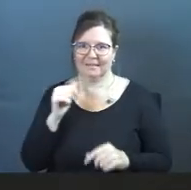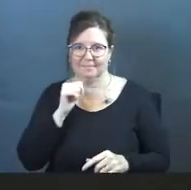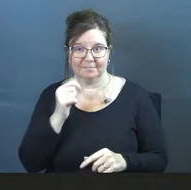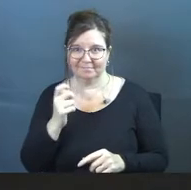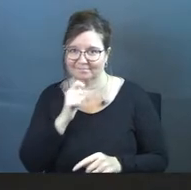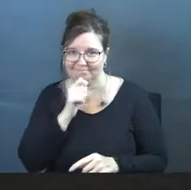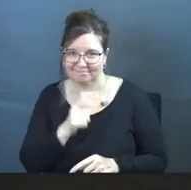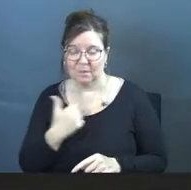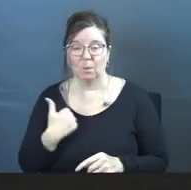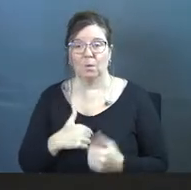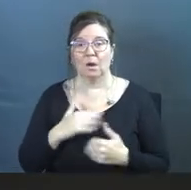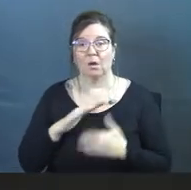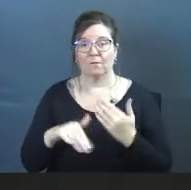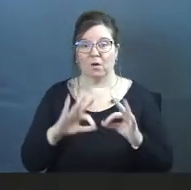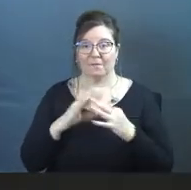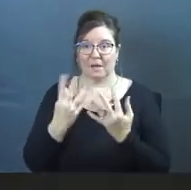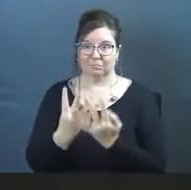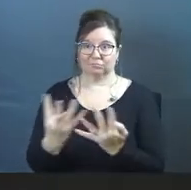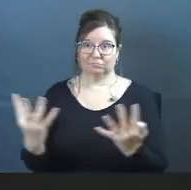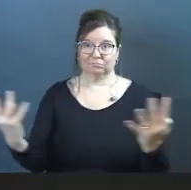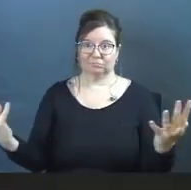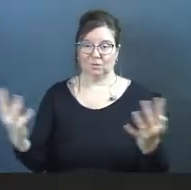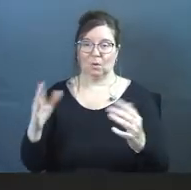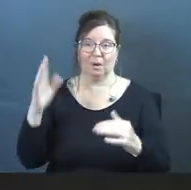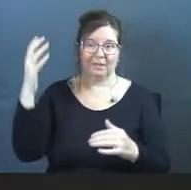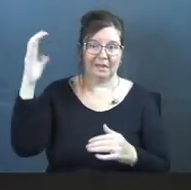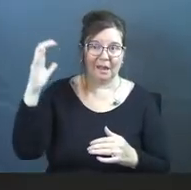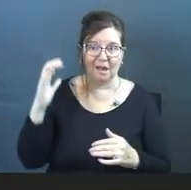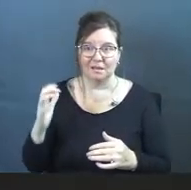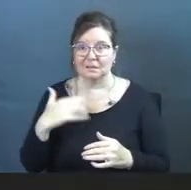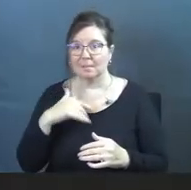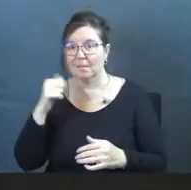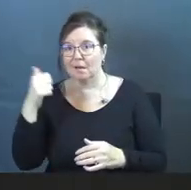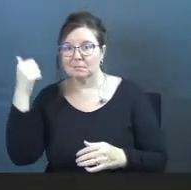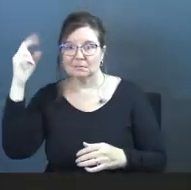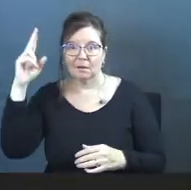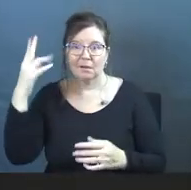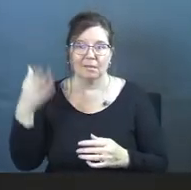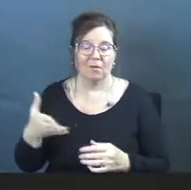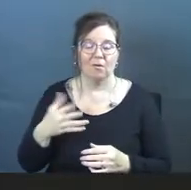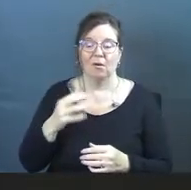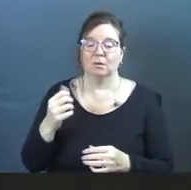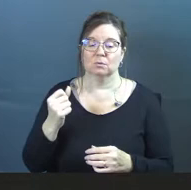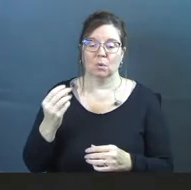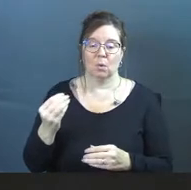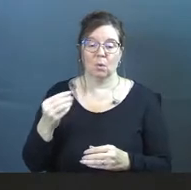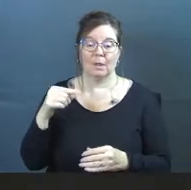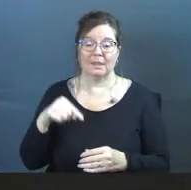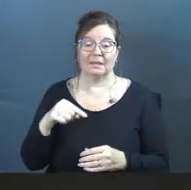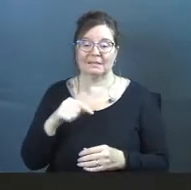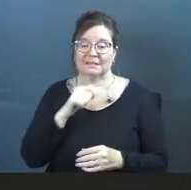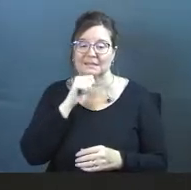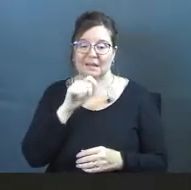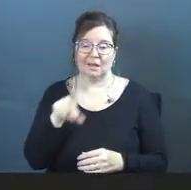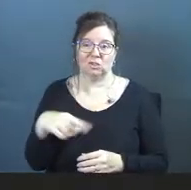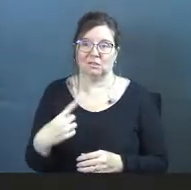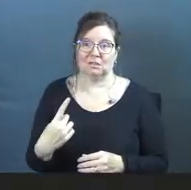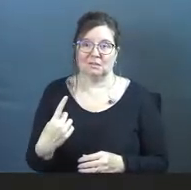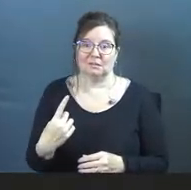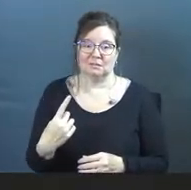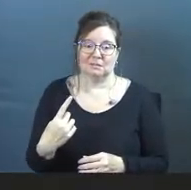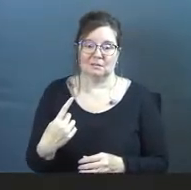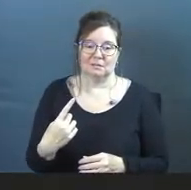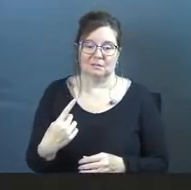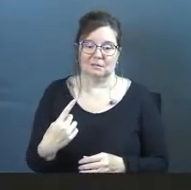Okay. We have all the family. We've got the cousins, you know, my aunts, my uncles are there. And so this is not just a